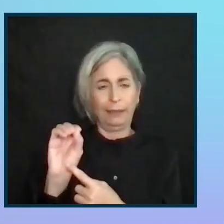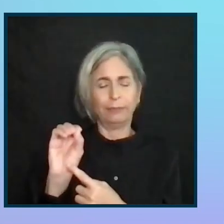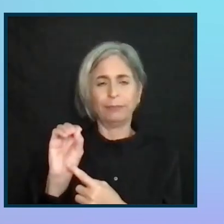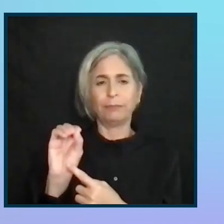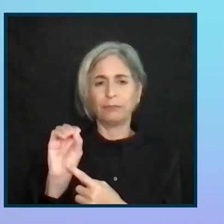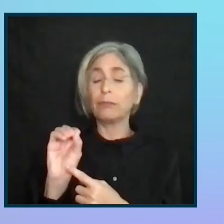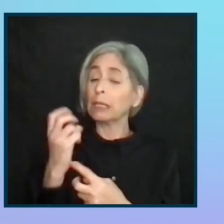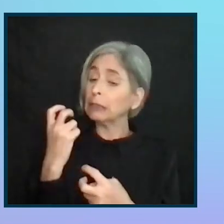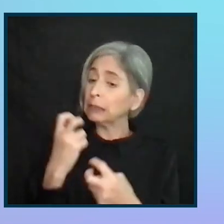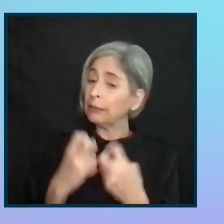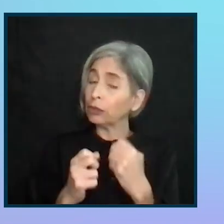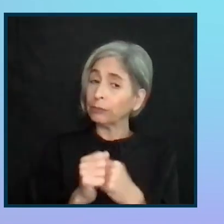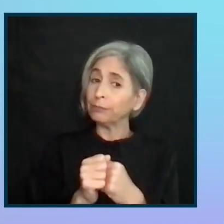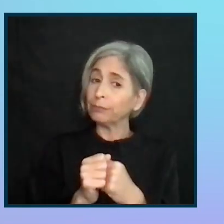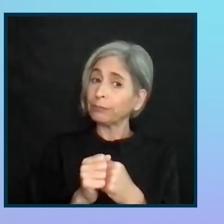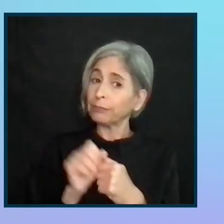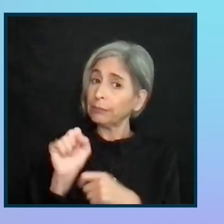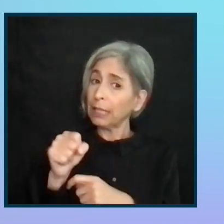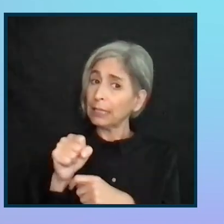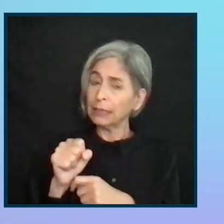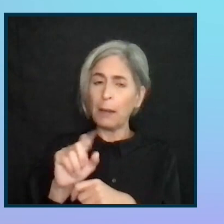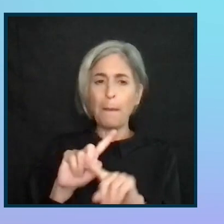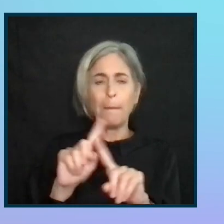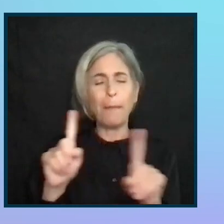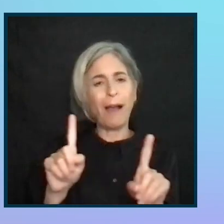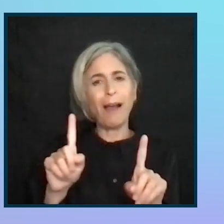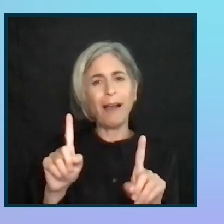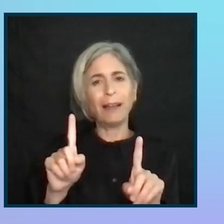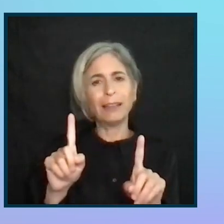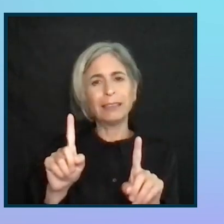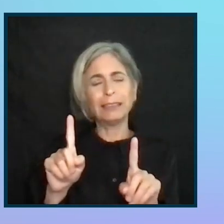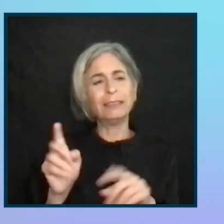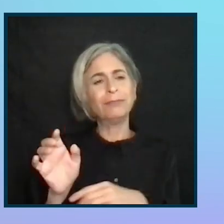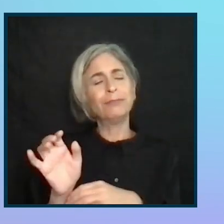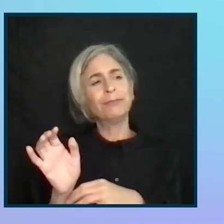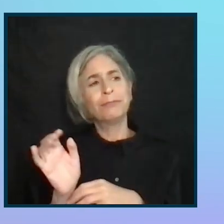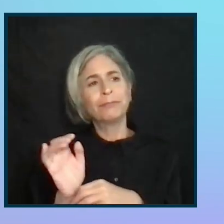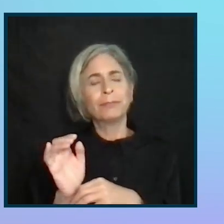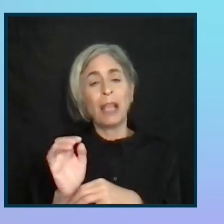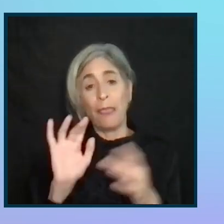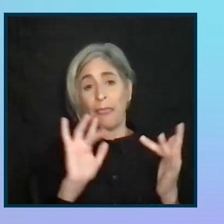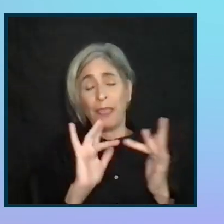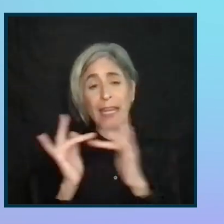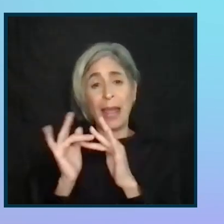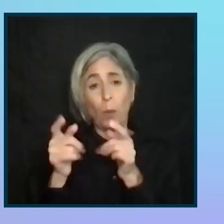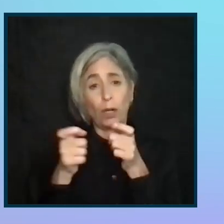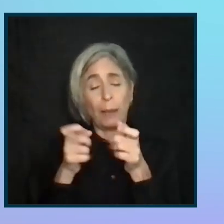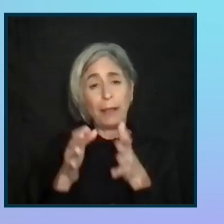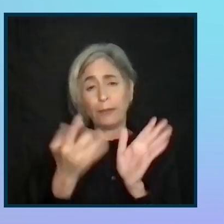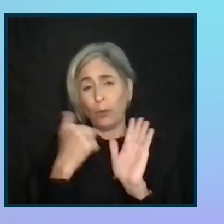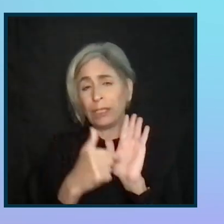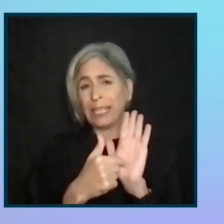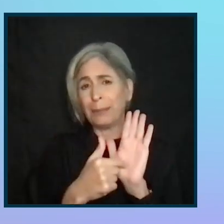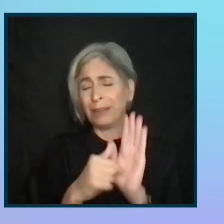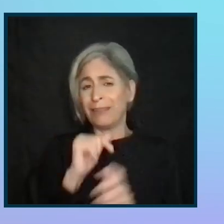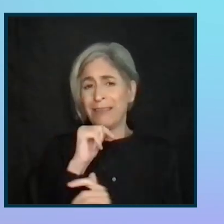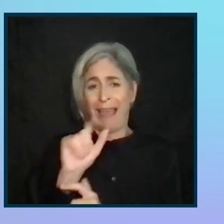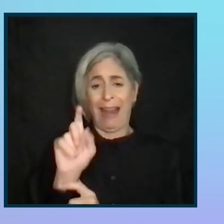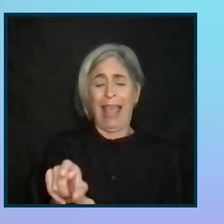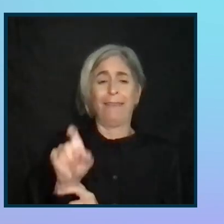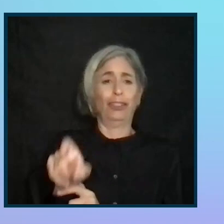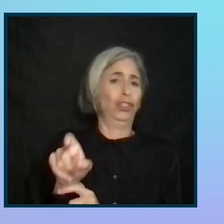It's difficult. You know, as I said, they don't necessarily have to be the same person. The network manager, for example, doesn't have to be